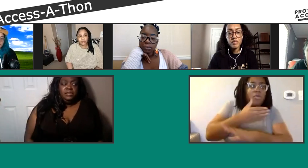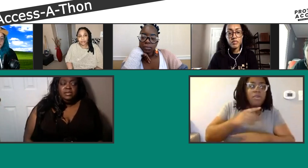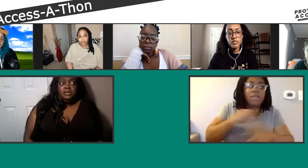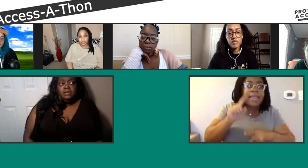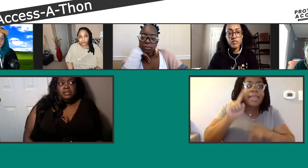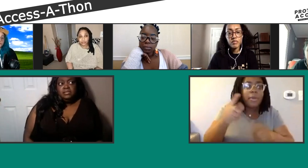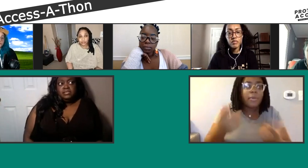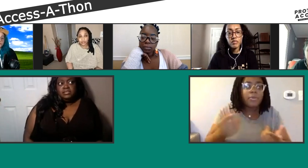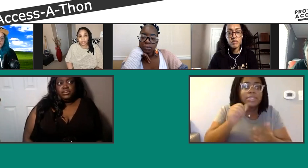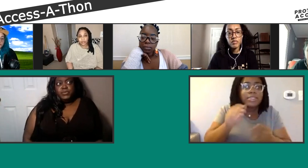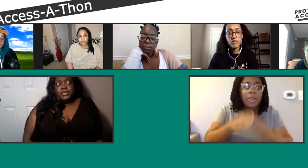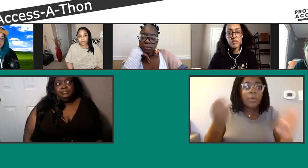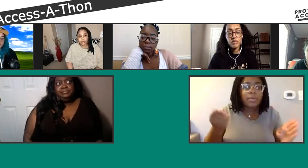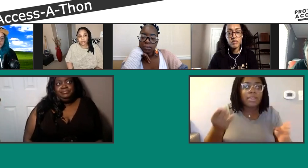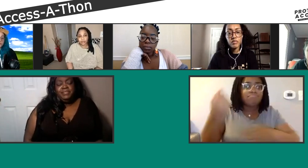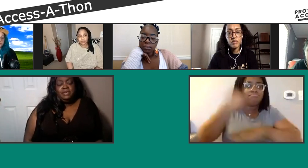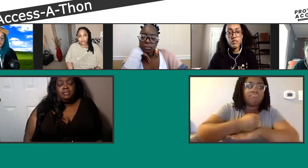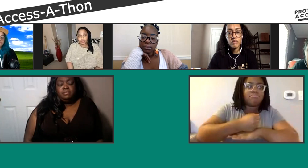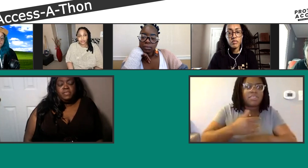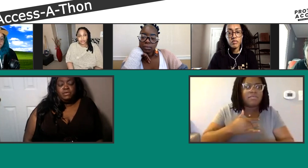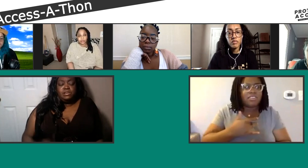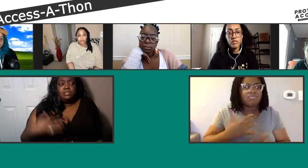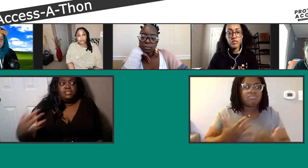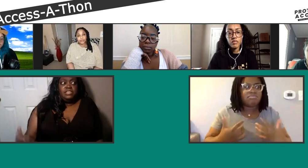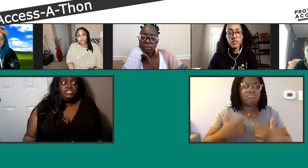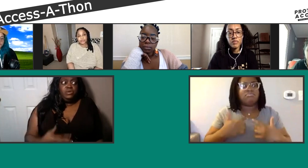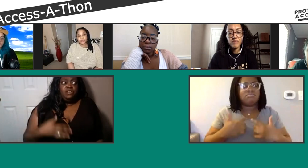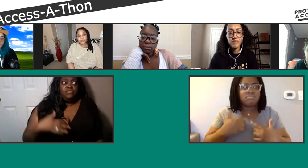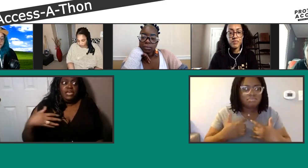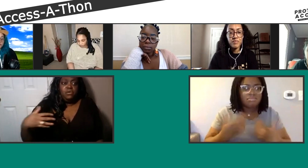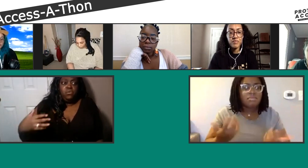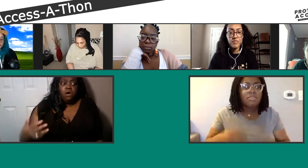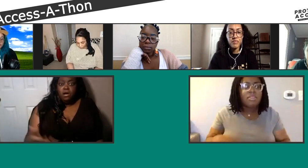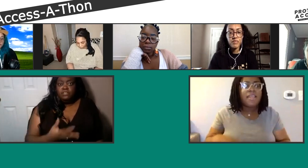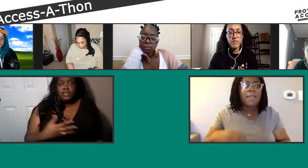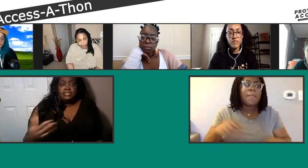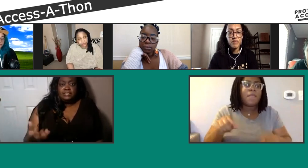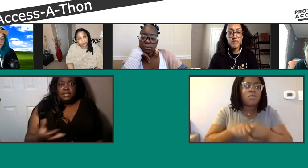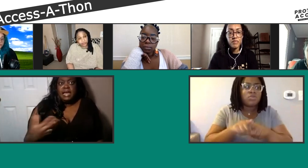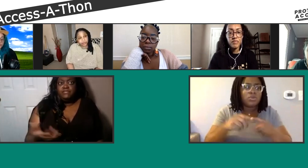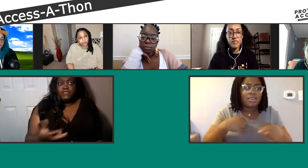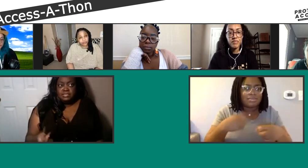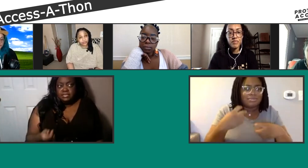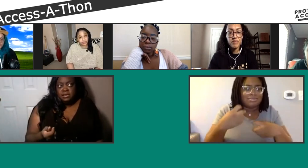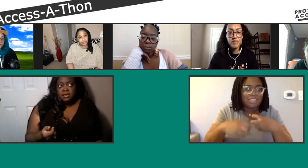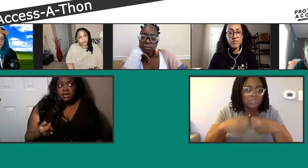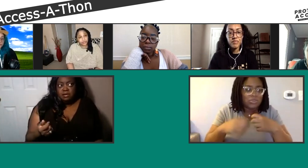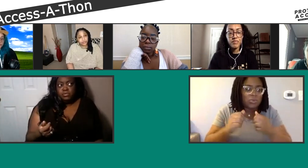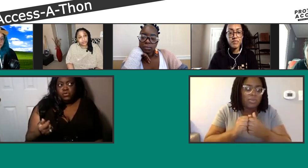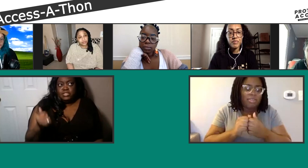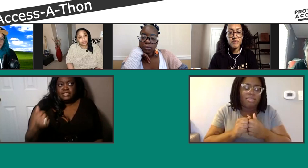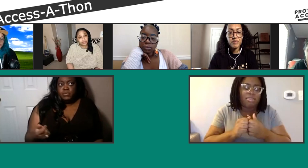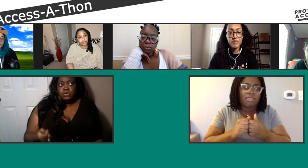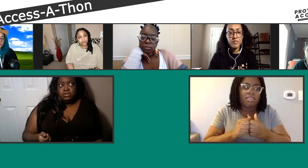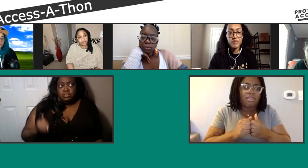disturbing. There was also the issue of, okay, all of us, a lot of us, um,